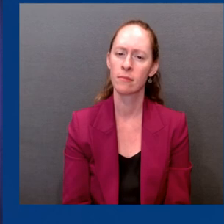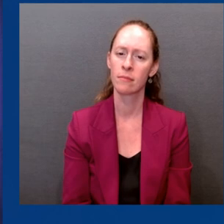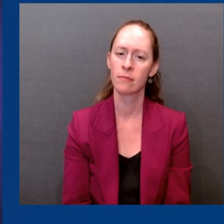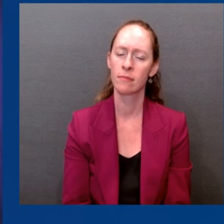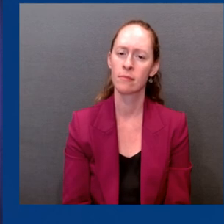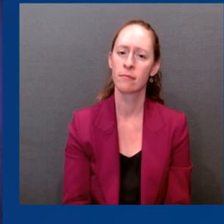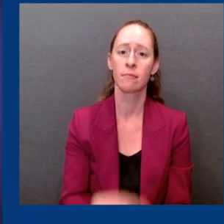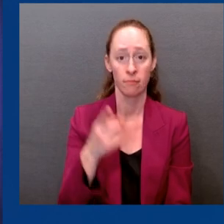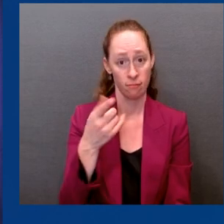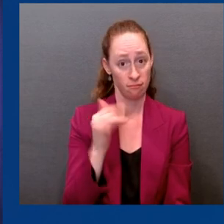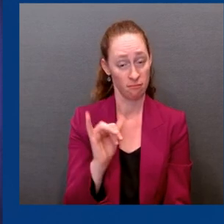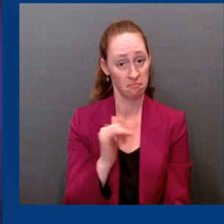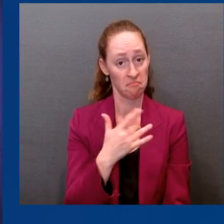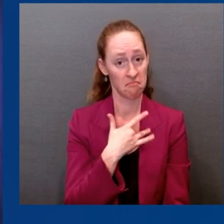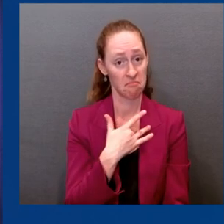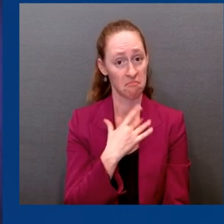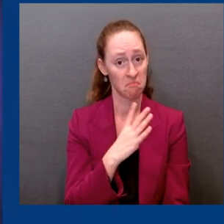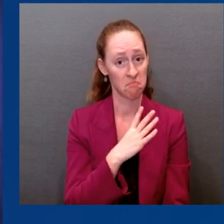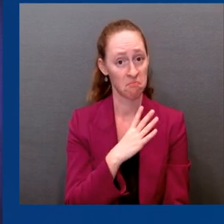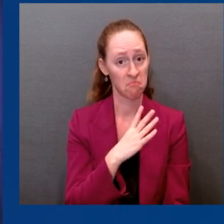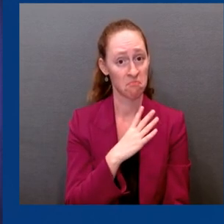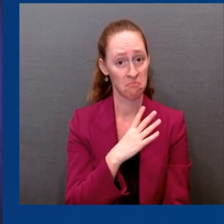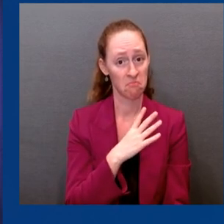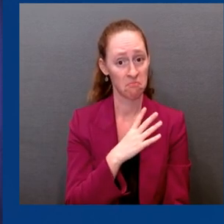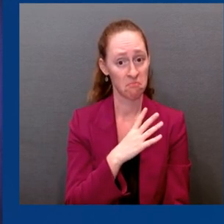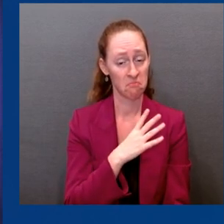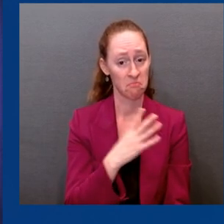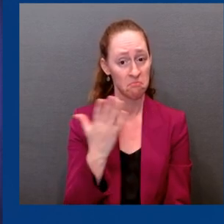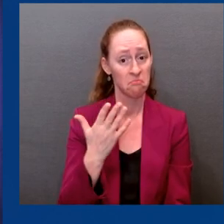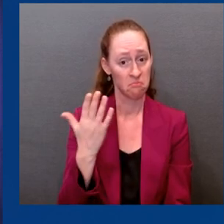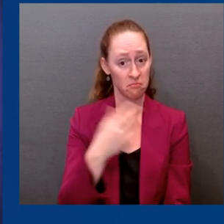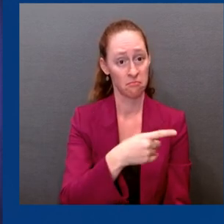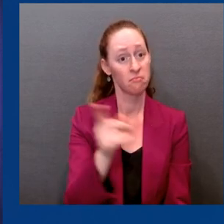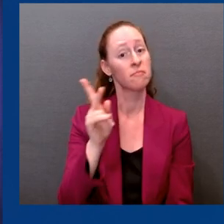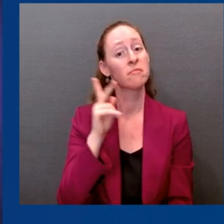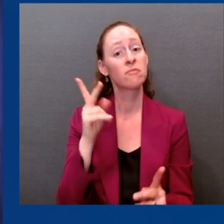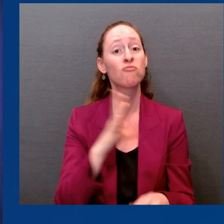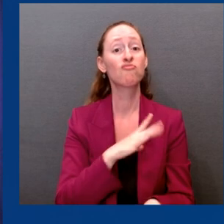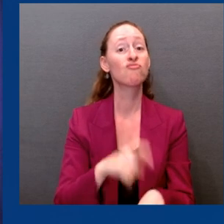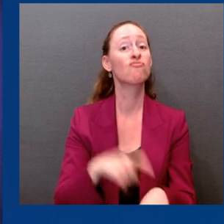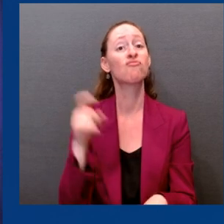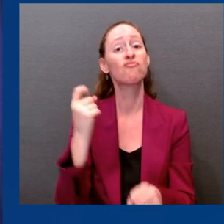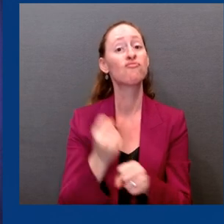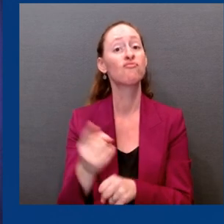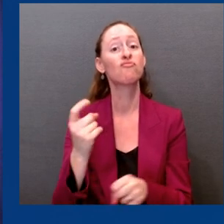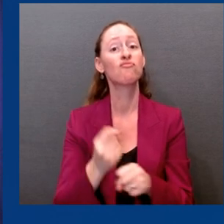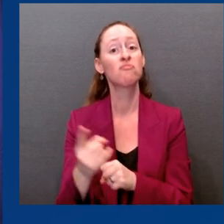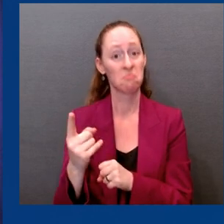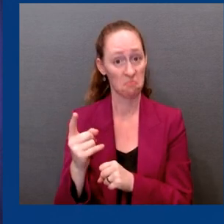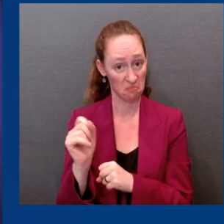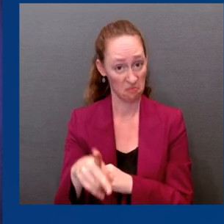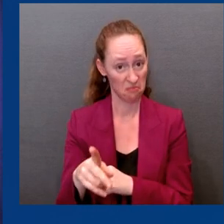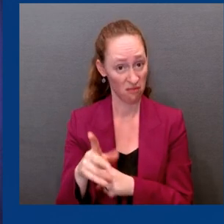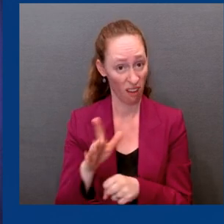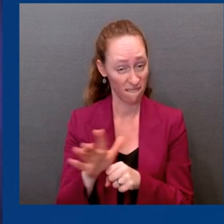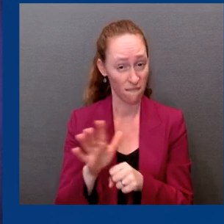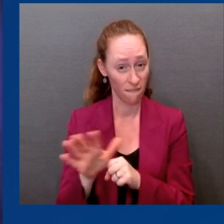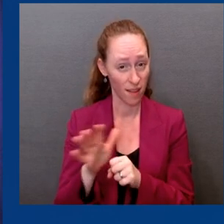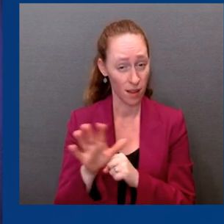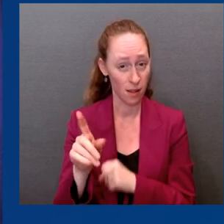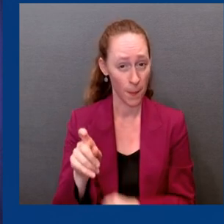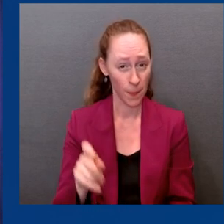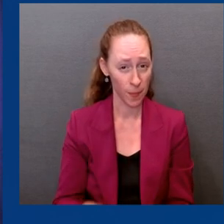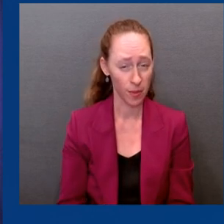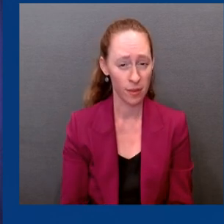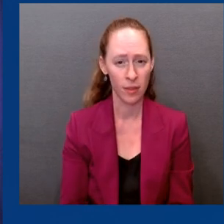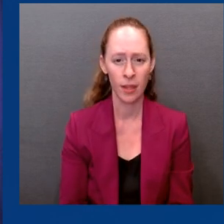healthy American, given that, you know, you also just acknowledged that we never know what kind of curve ball we're going to get with